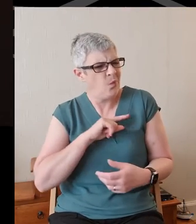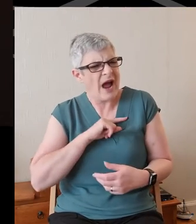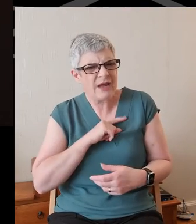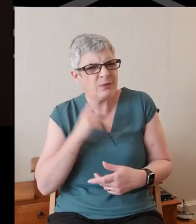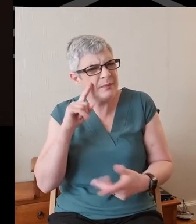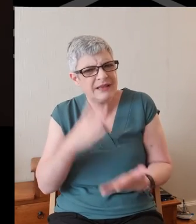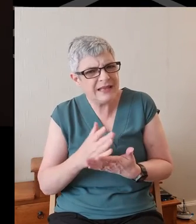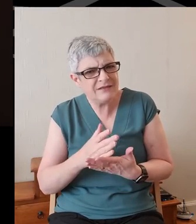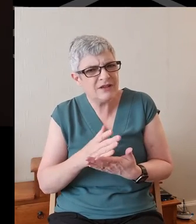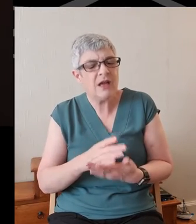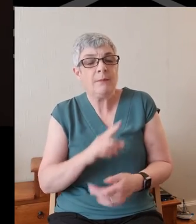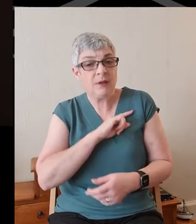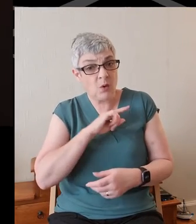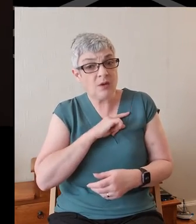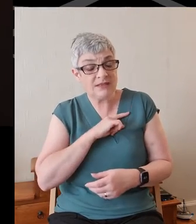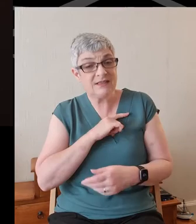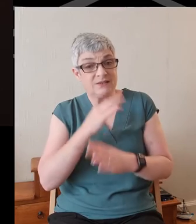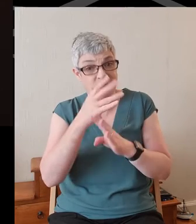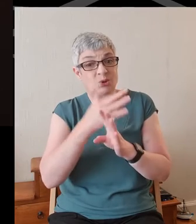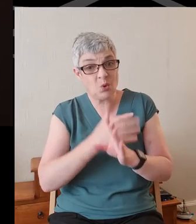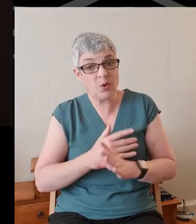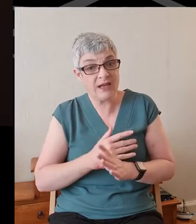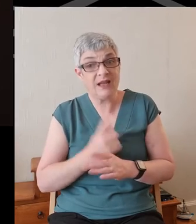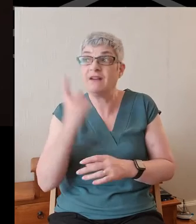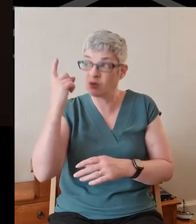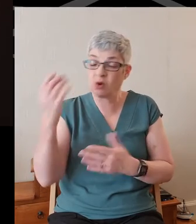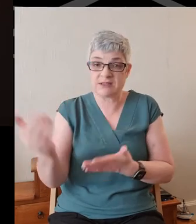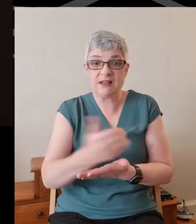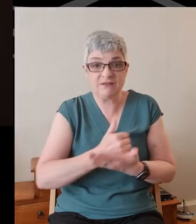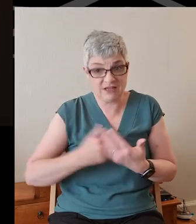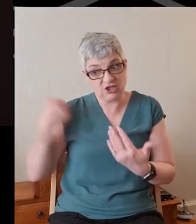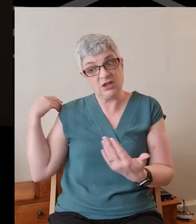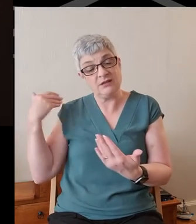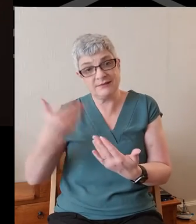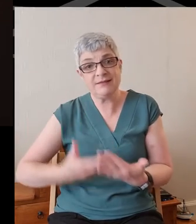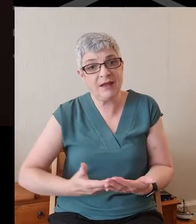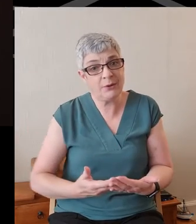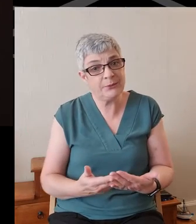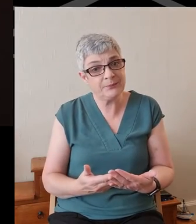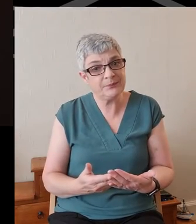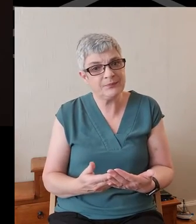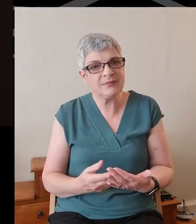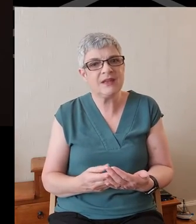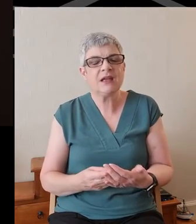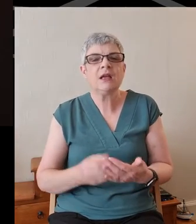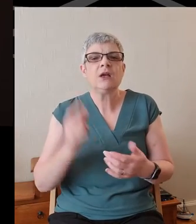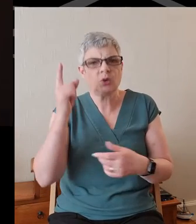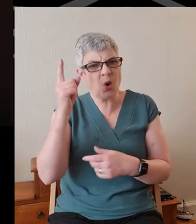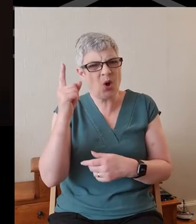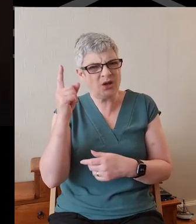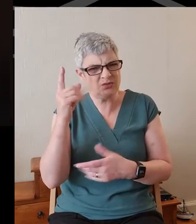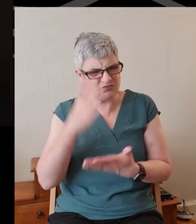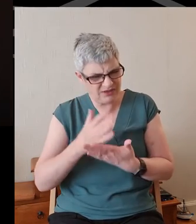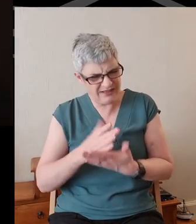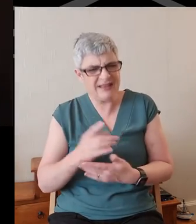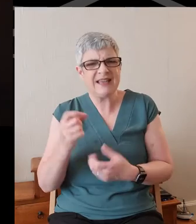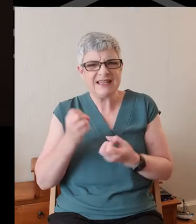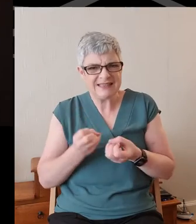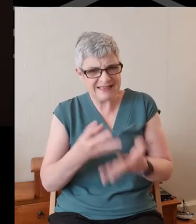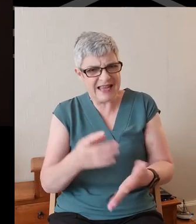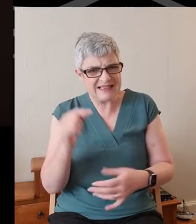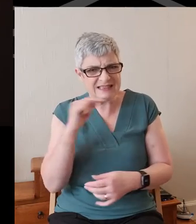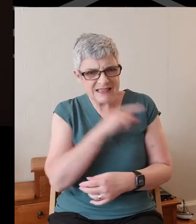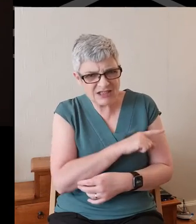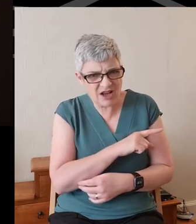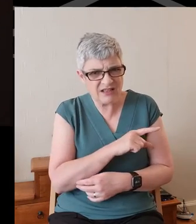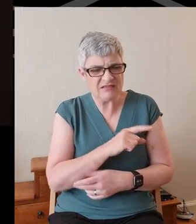all that we have and know of the story of God's salvation until now. Would God really send his Son in the likeness of sinful